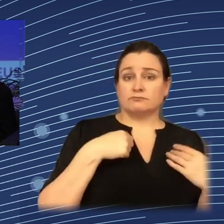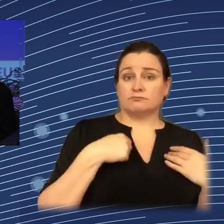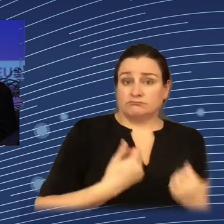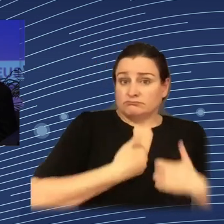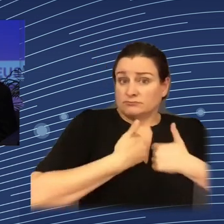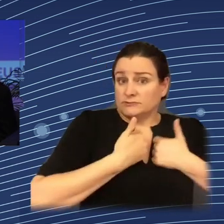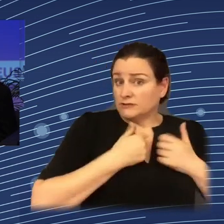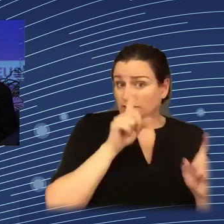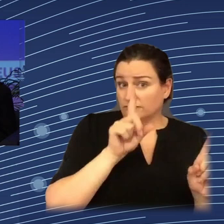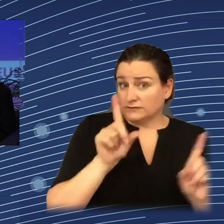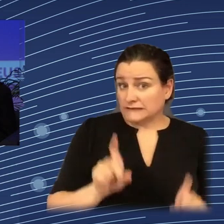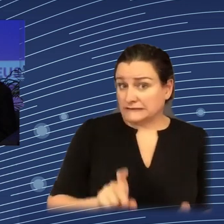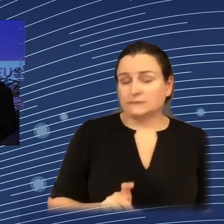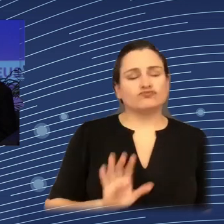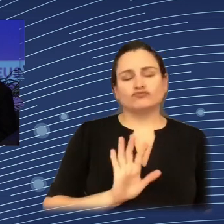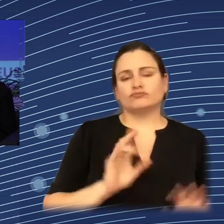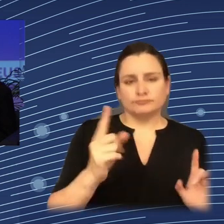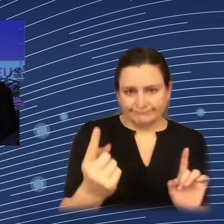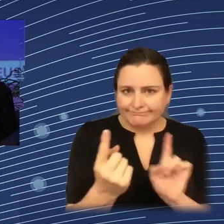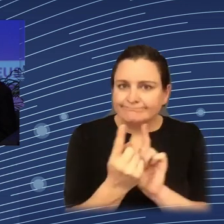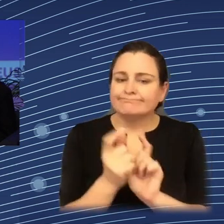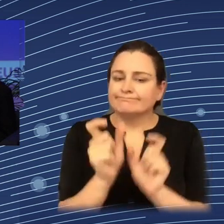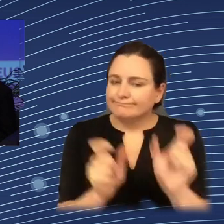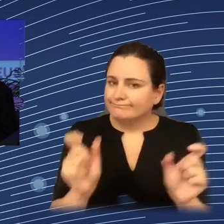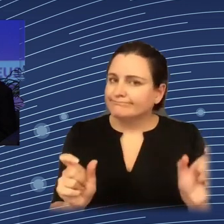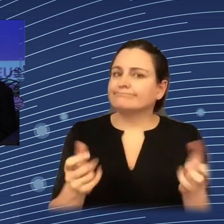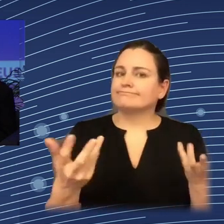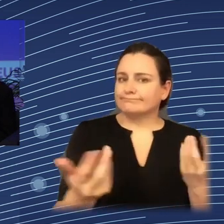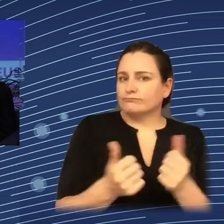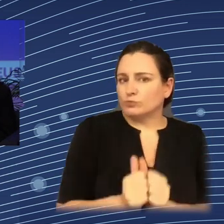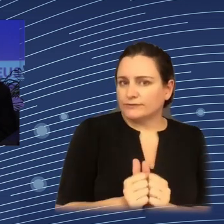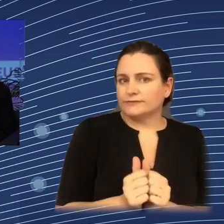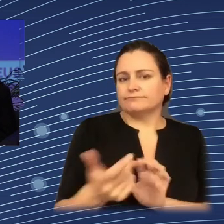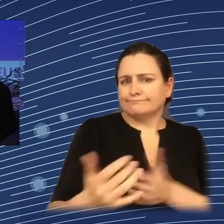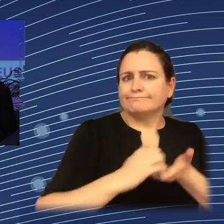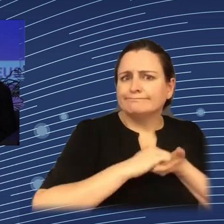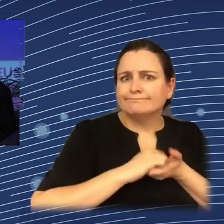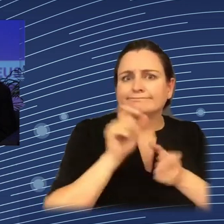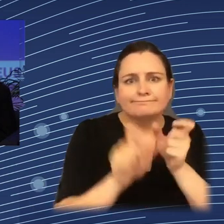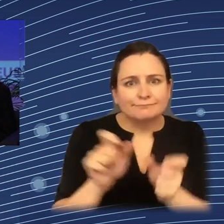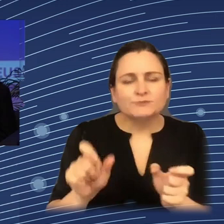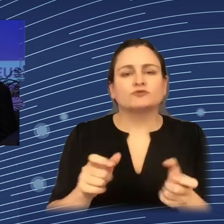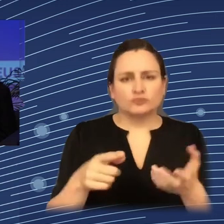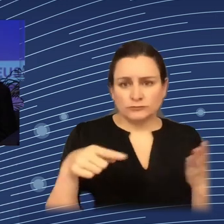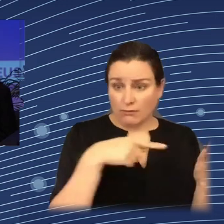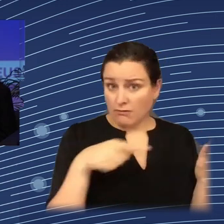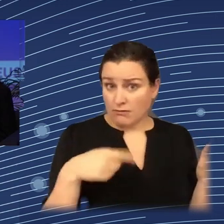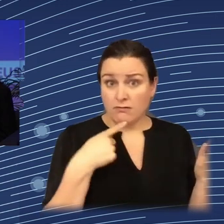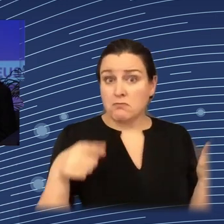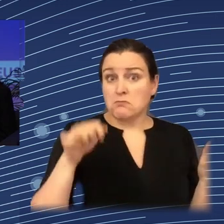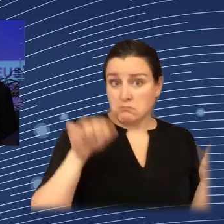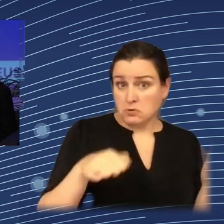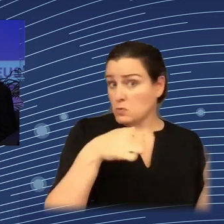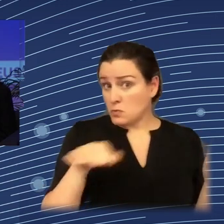very early on in our process, the solutions that we are envisaging. And this also brings as a central element in the